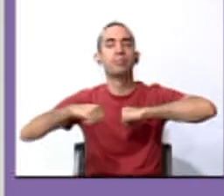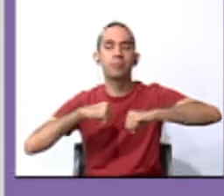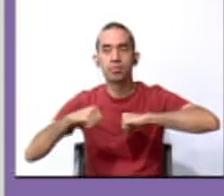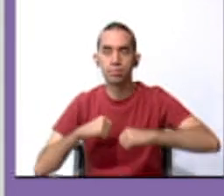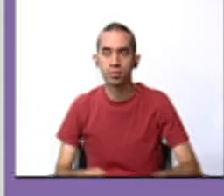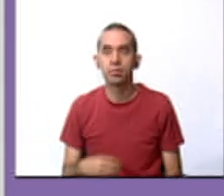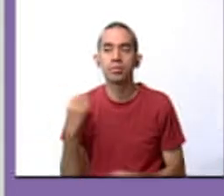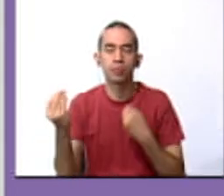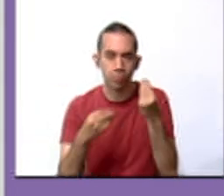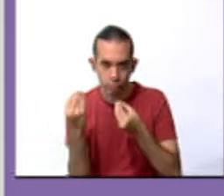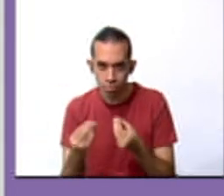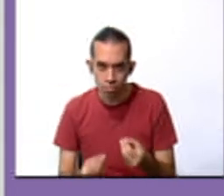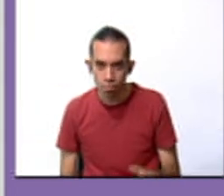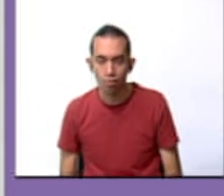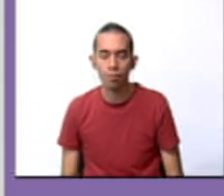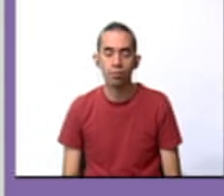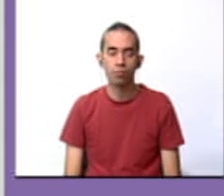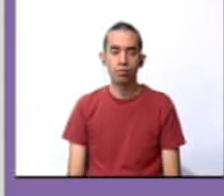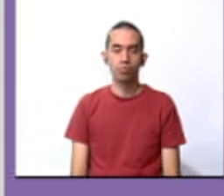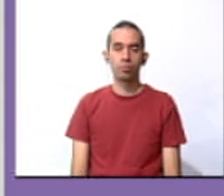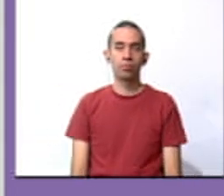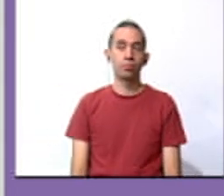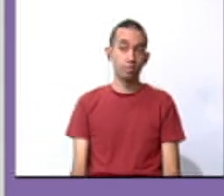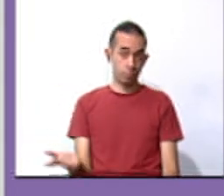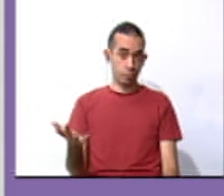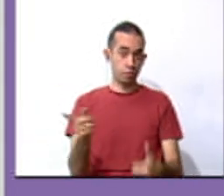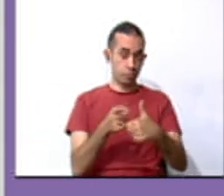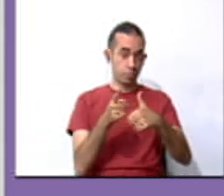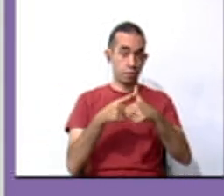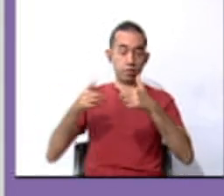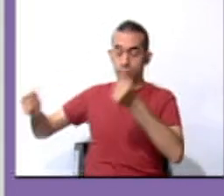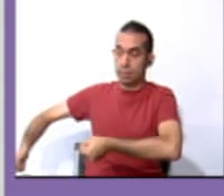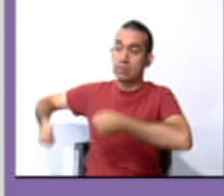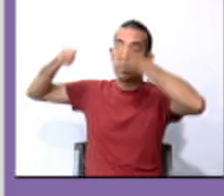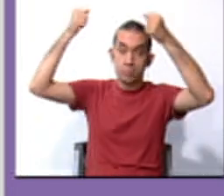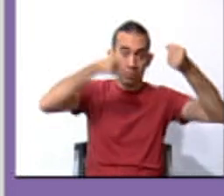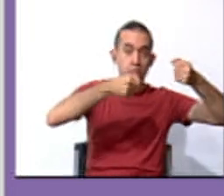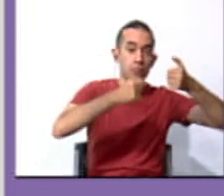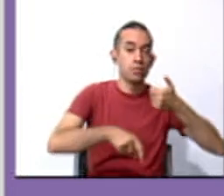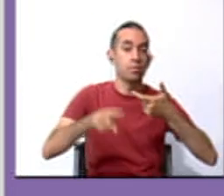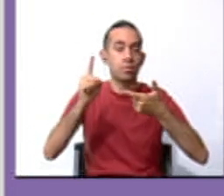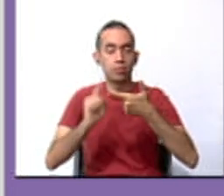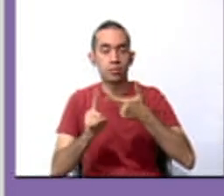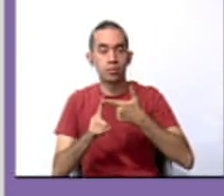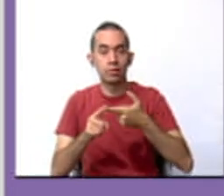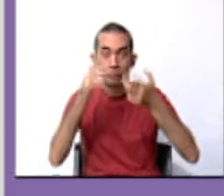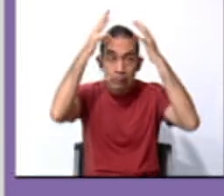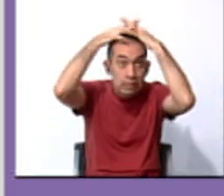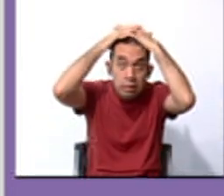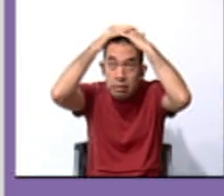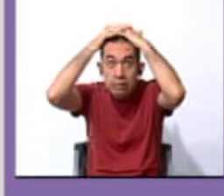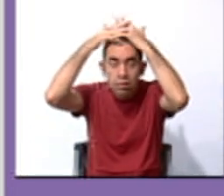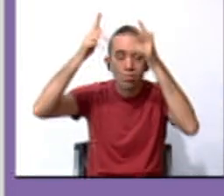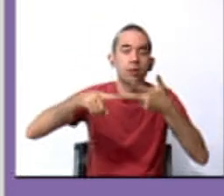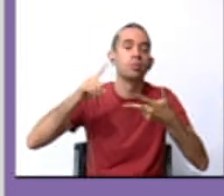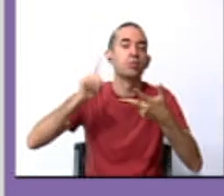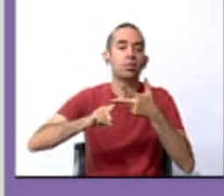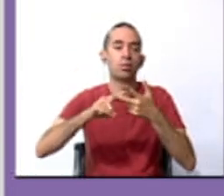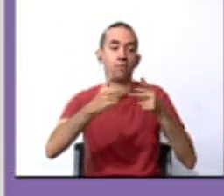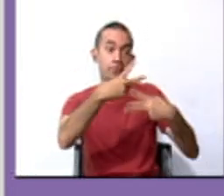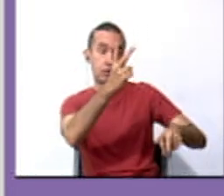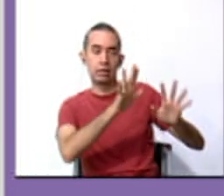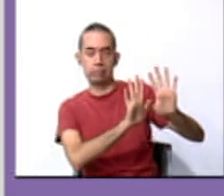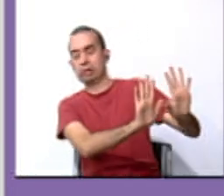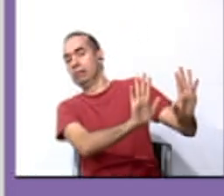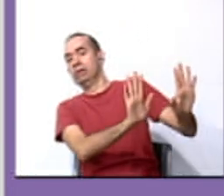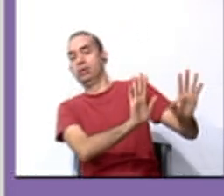what should we do? Do we raise objects, cover your head, or stay away from windows?